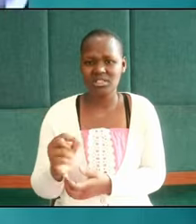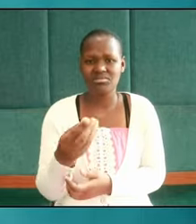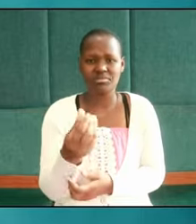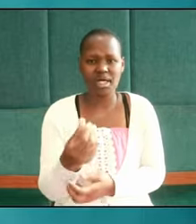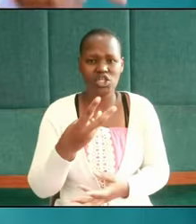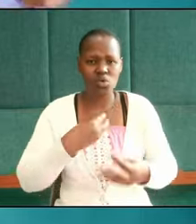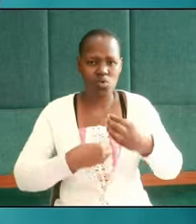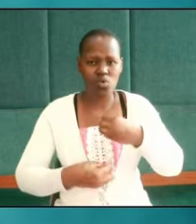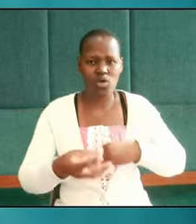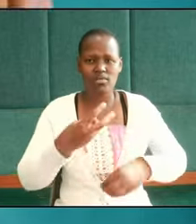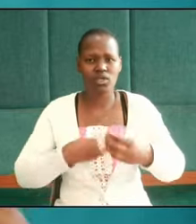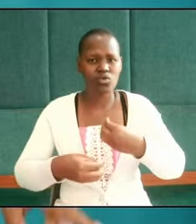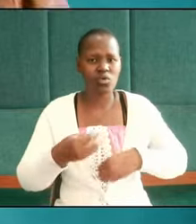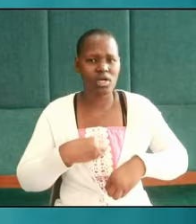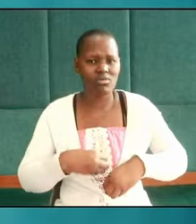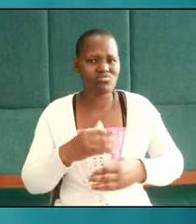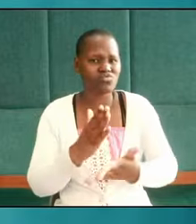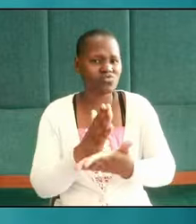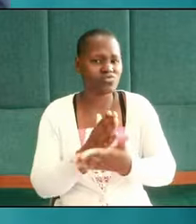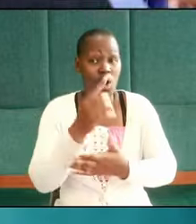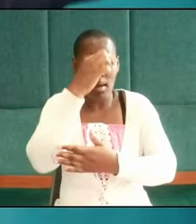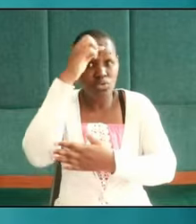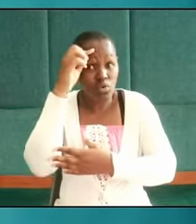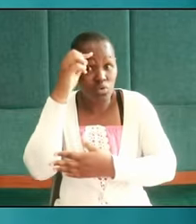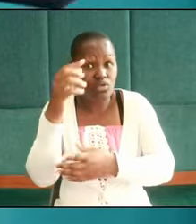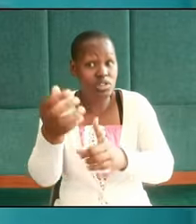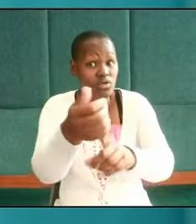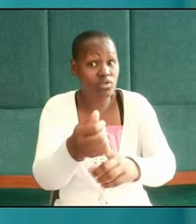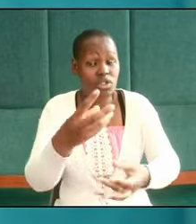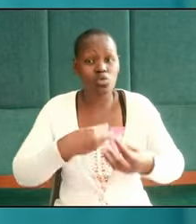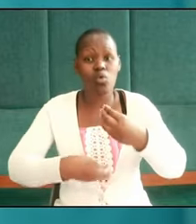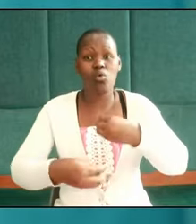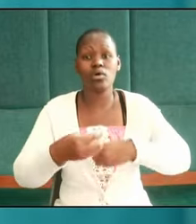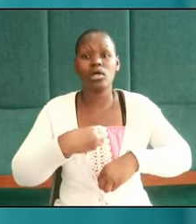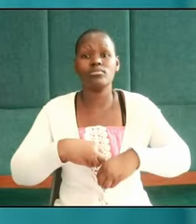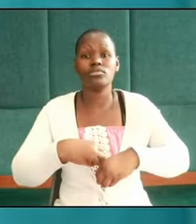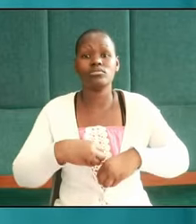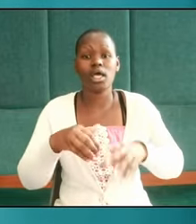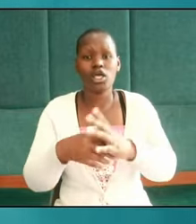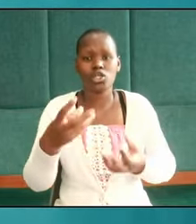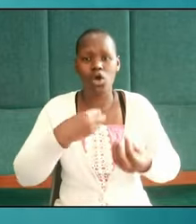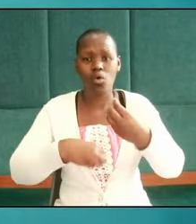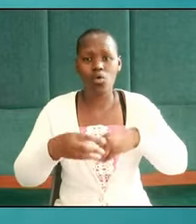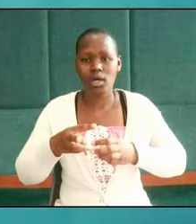corrupts and corrupts absolutely because it was gotten corrupt in a corrupt way